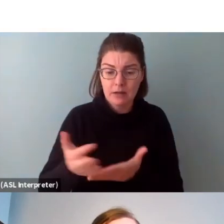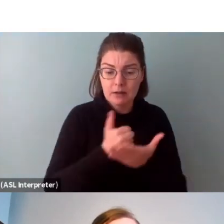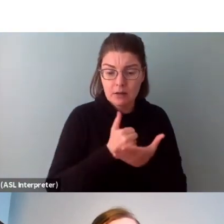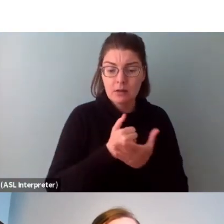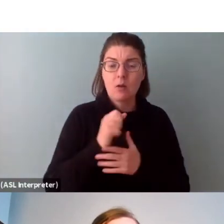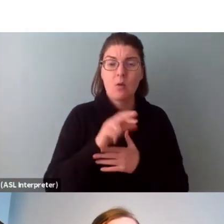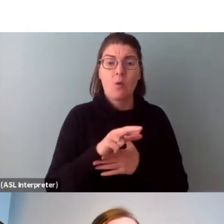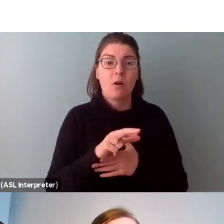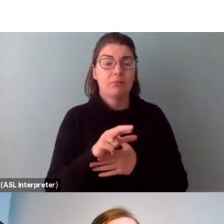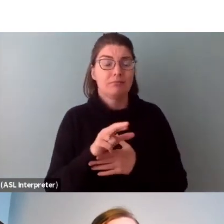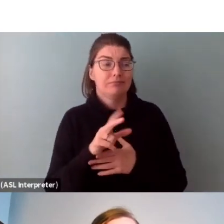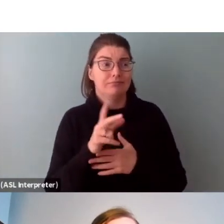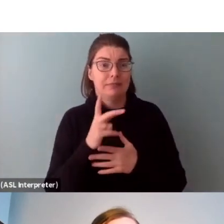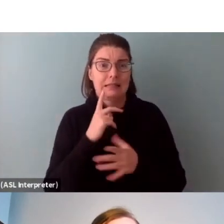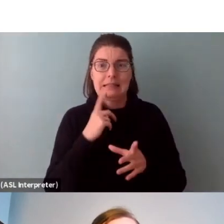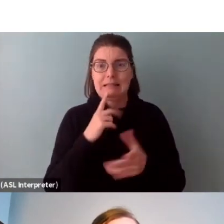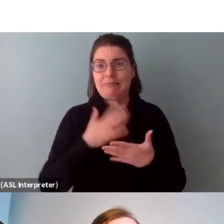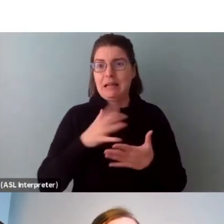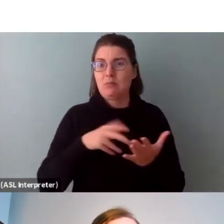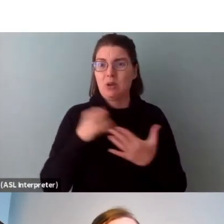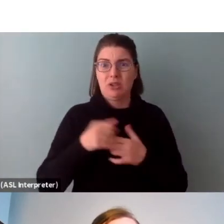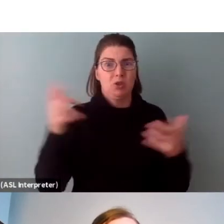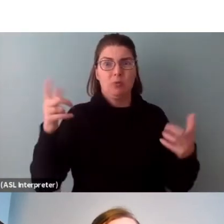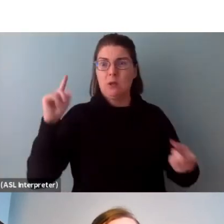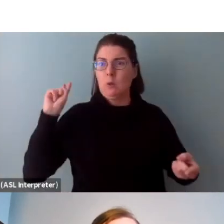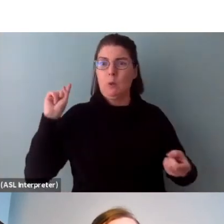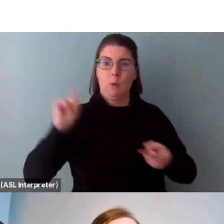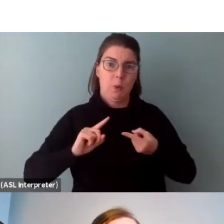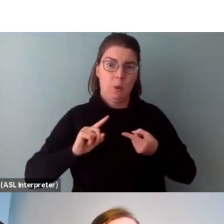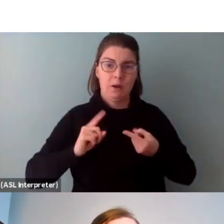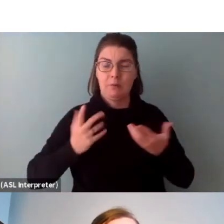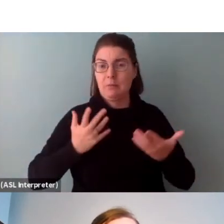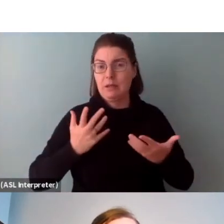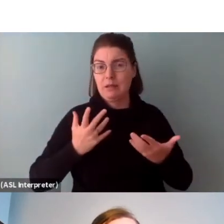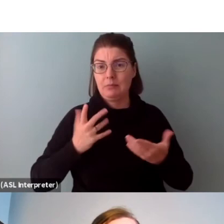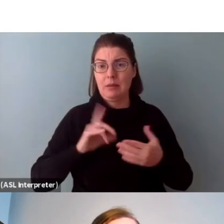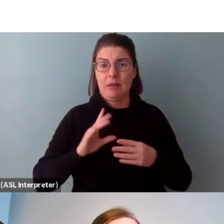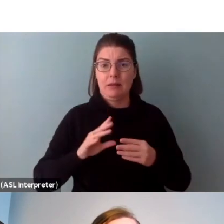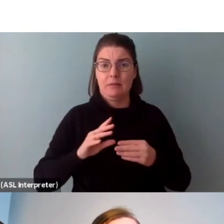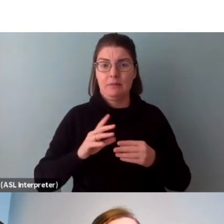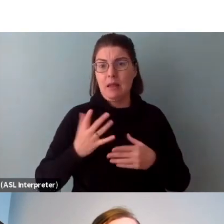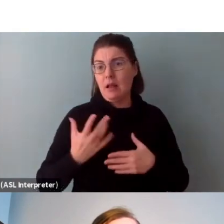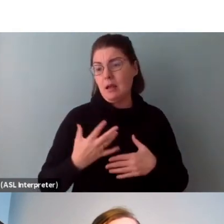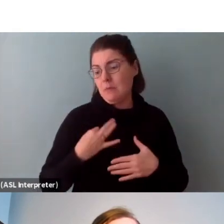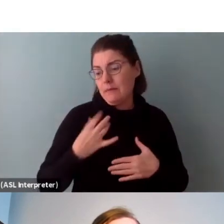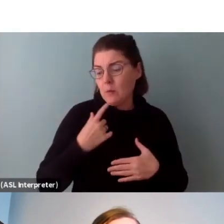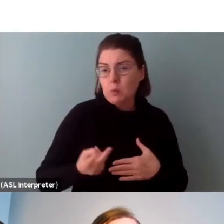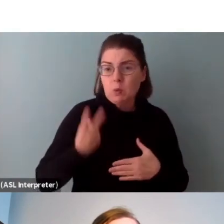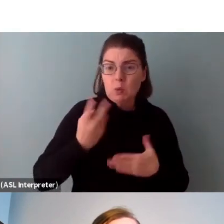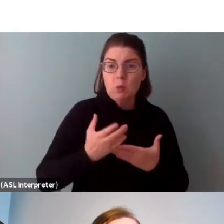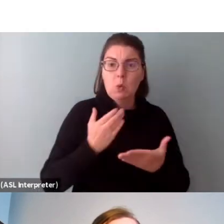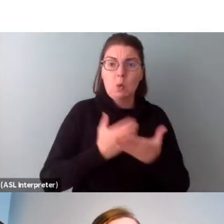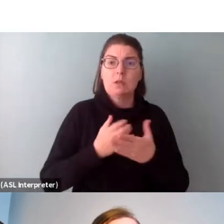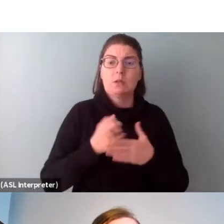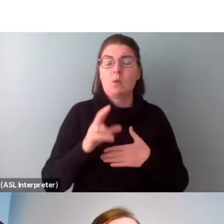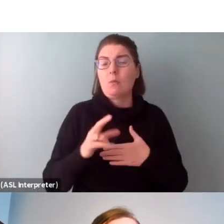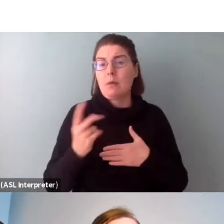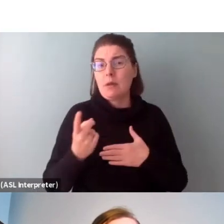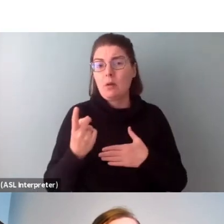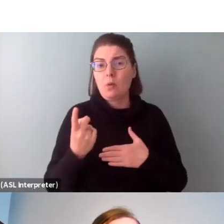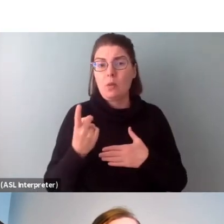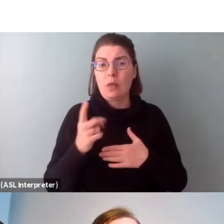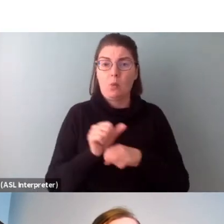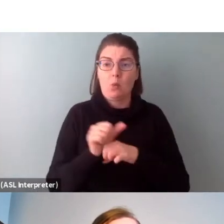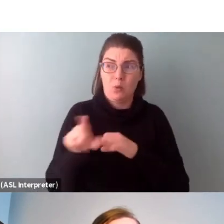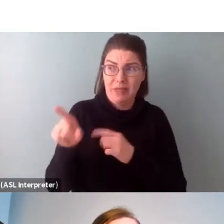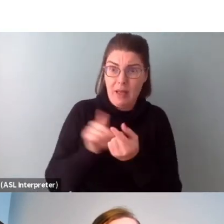you know what, I'm going to scale back my project now. So I'm going to maybe just apply to take two courses, or maybe I'm only going to be able to